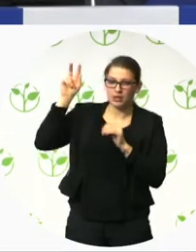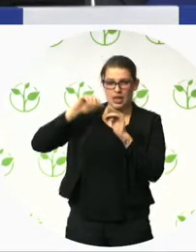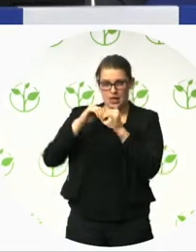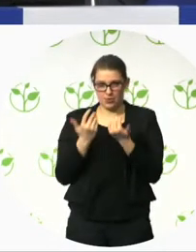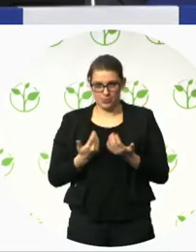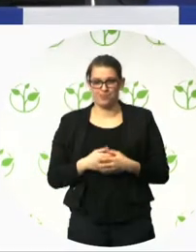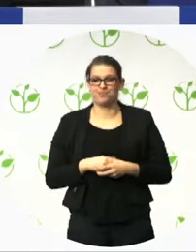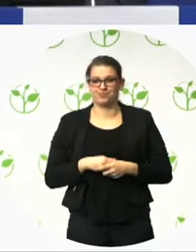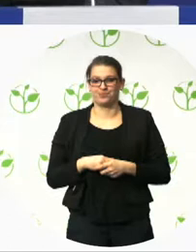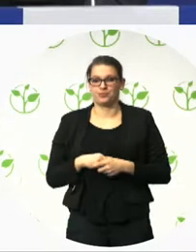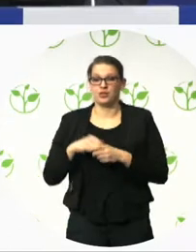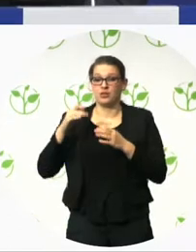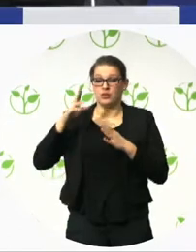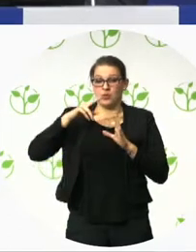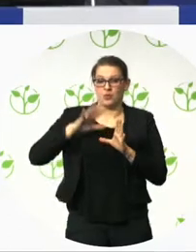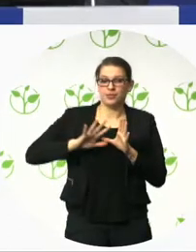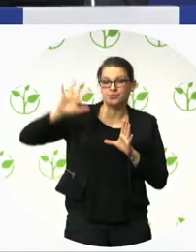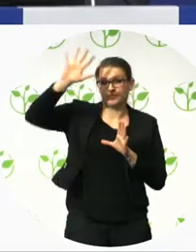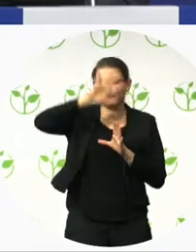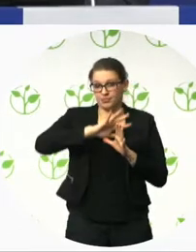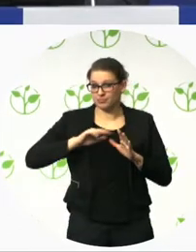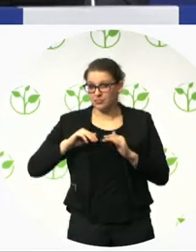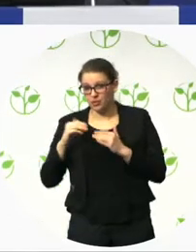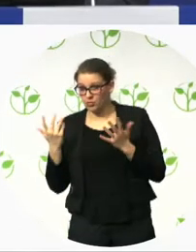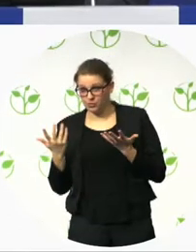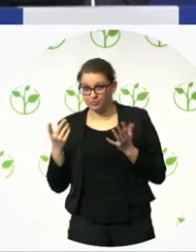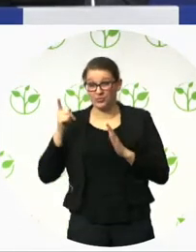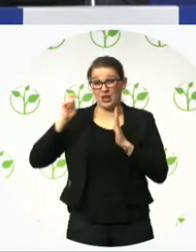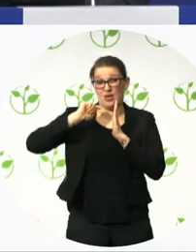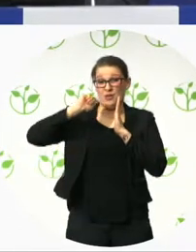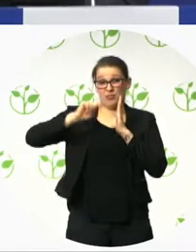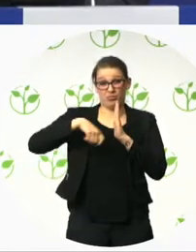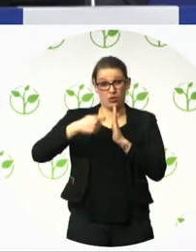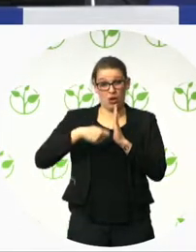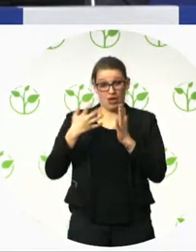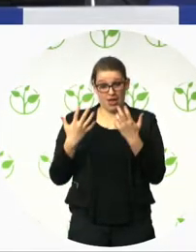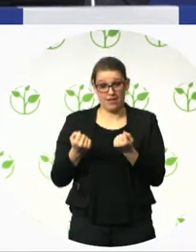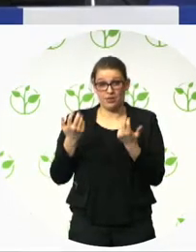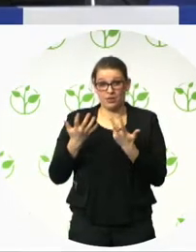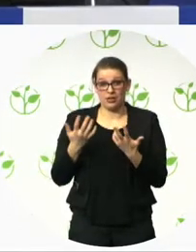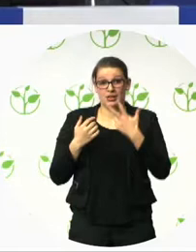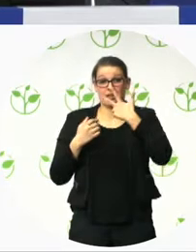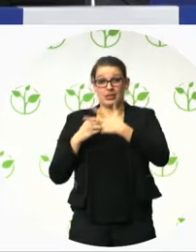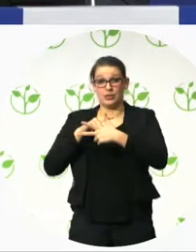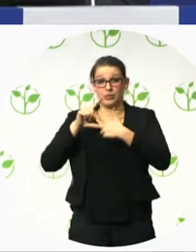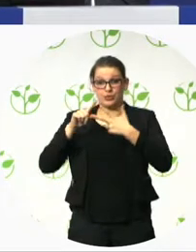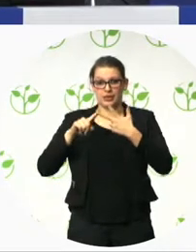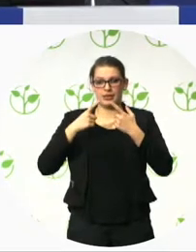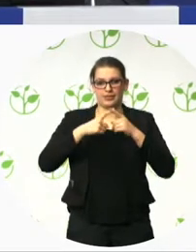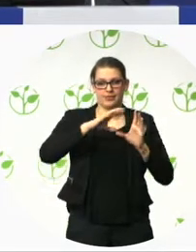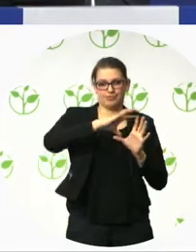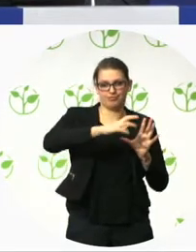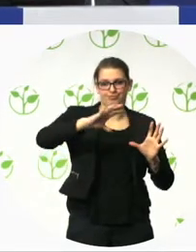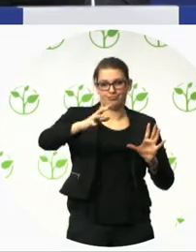The project is organized as a cooperation between these three regional authorities in Telemark. The County